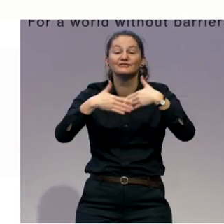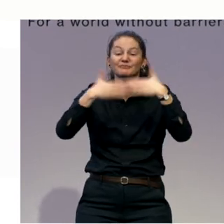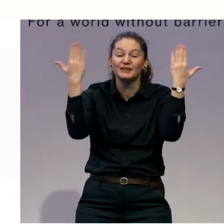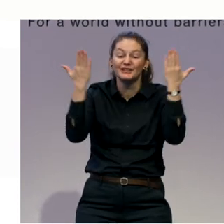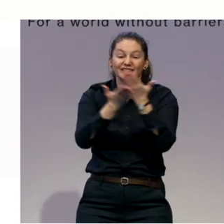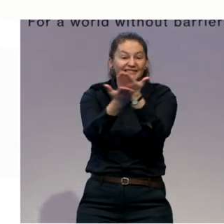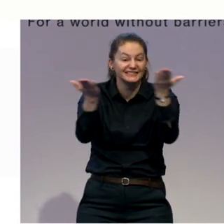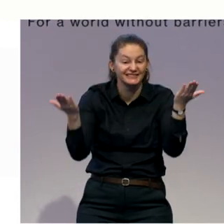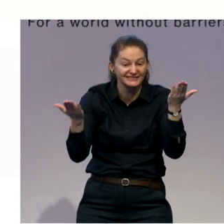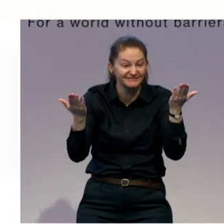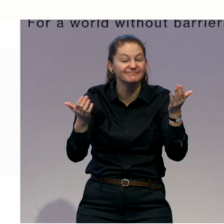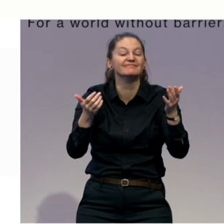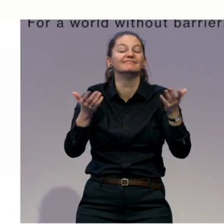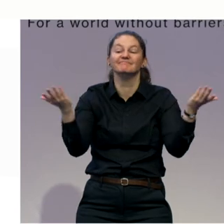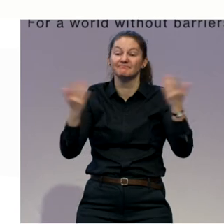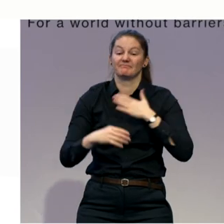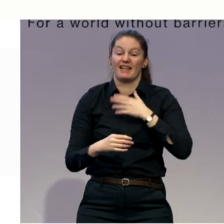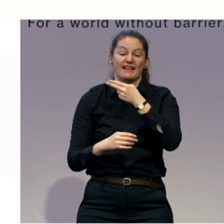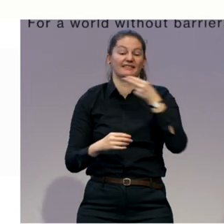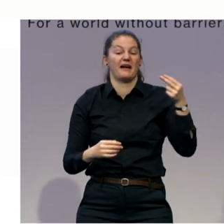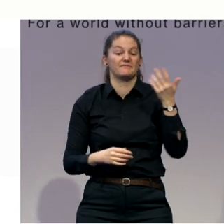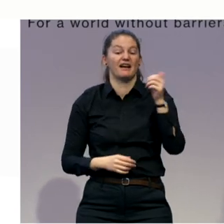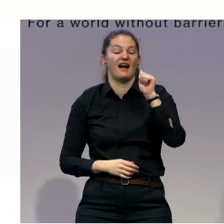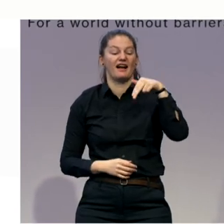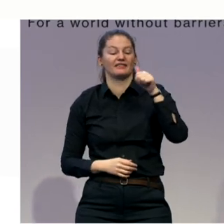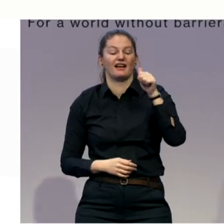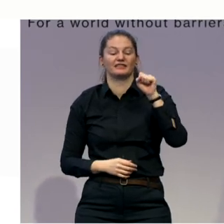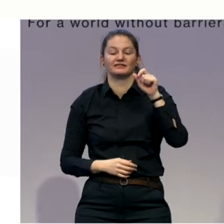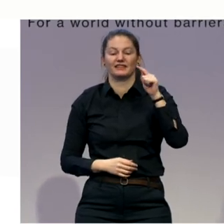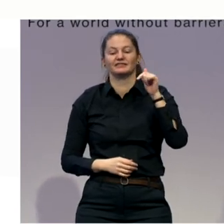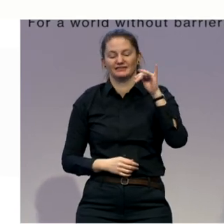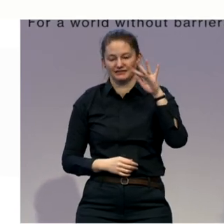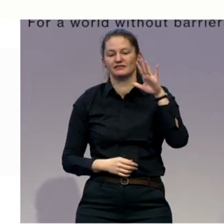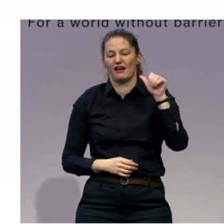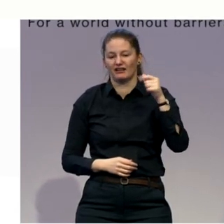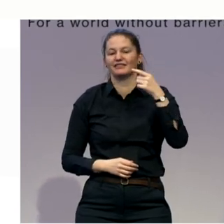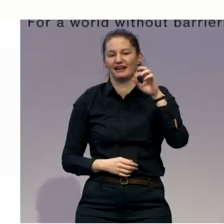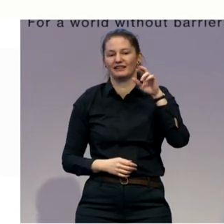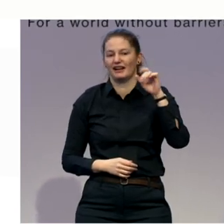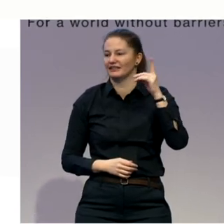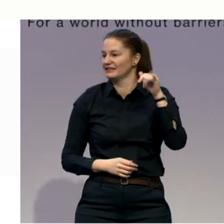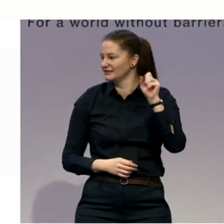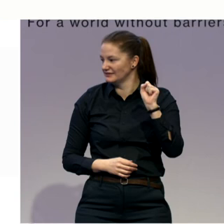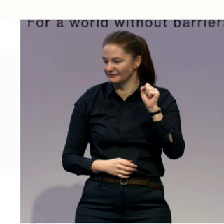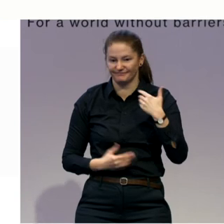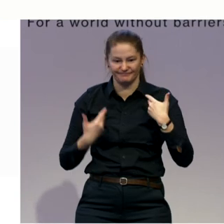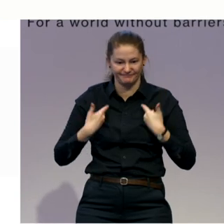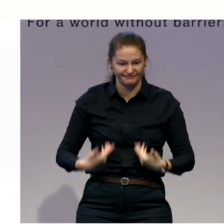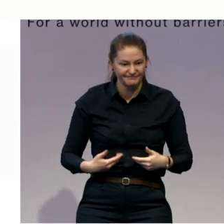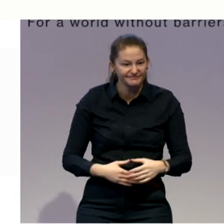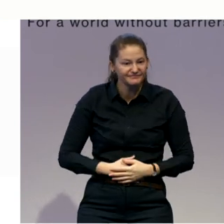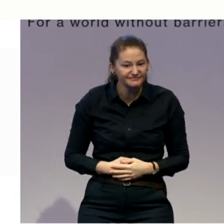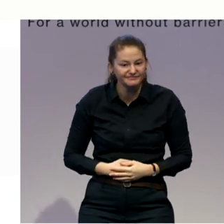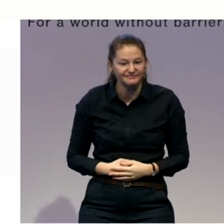My name is Anastasia Goretz and I'm legally blind. I overcame my disability